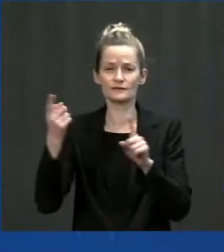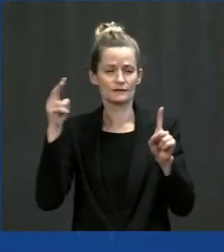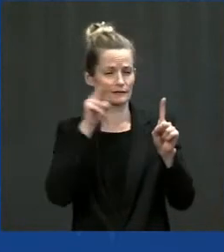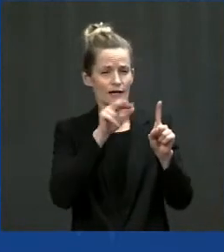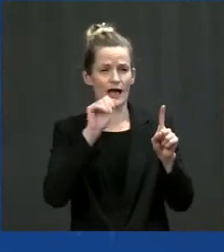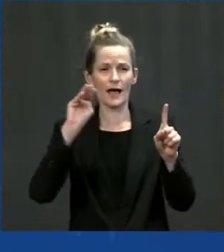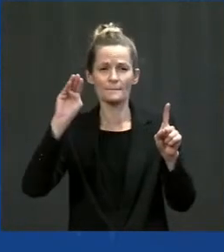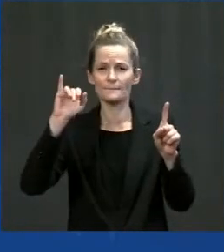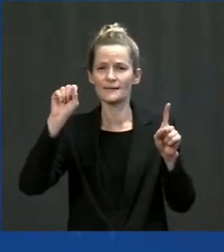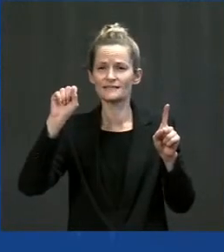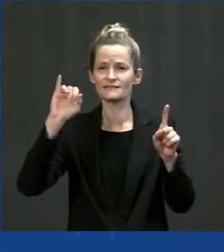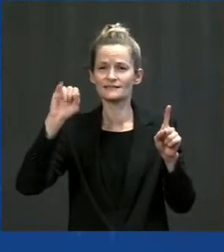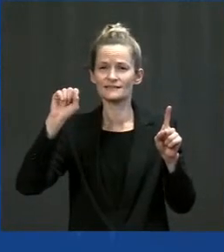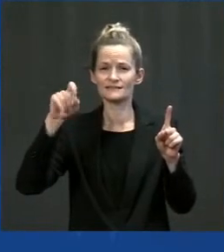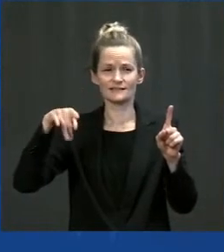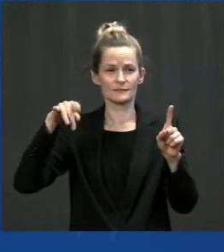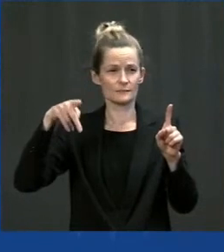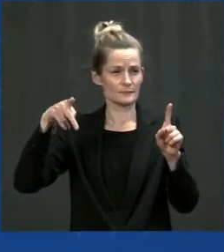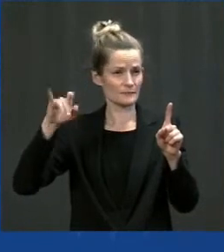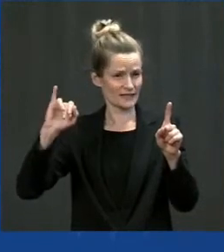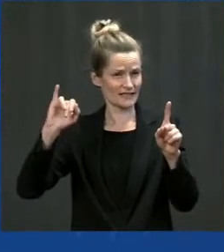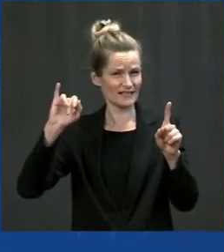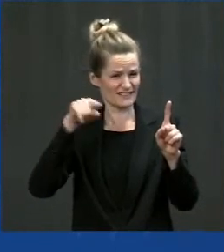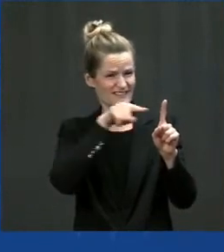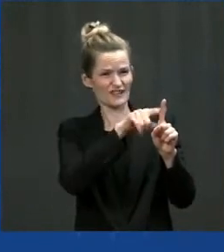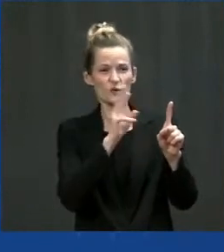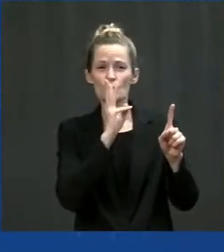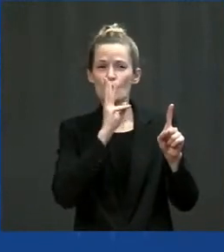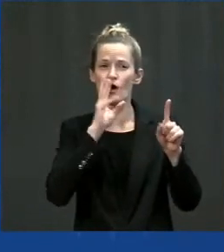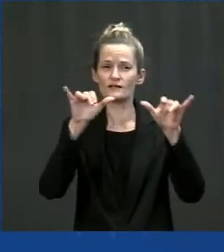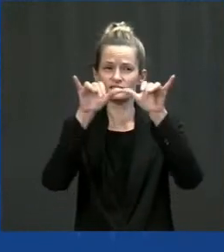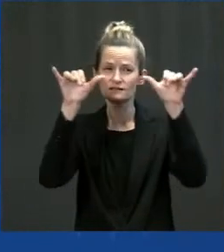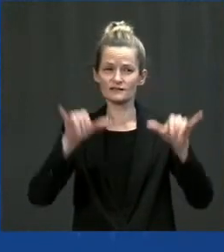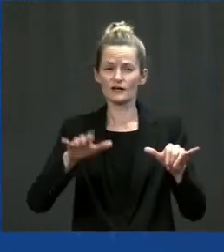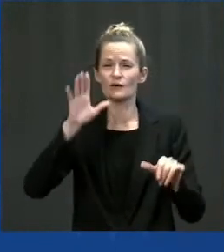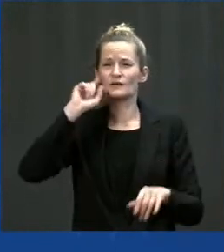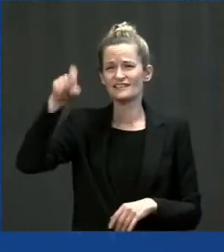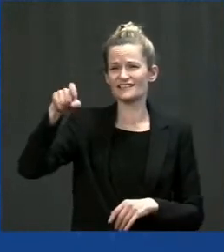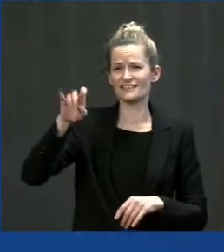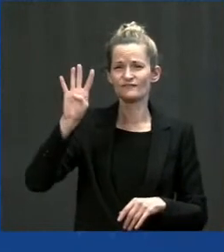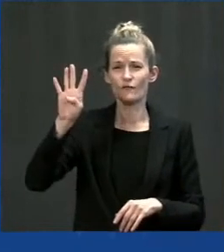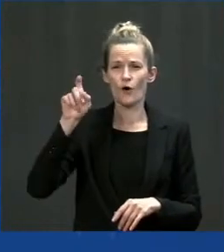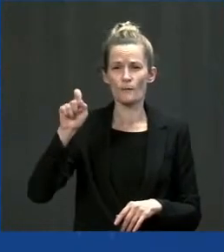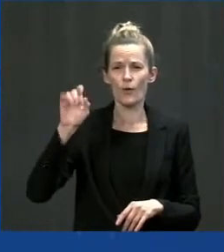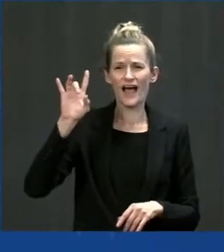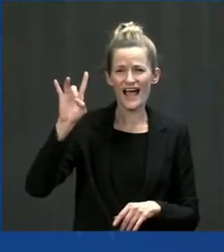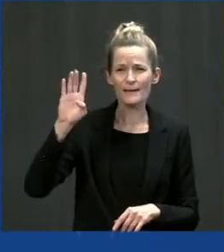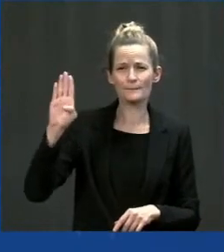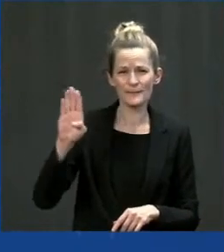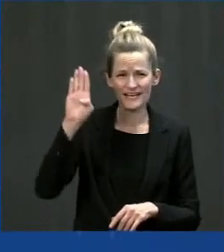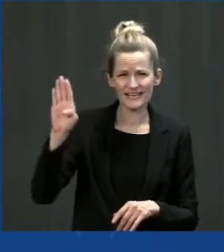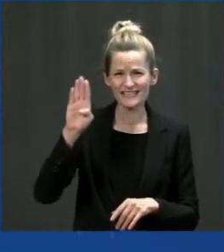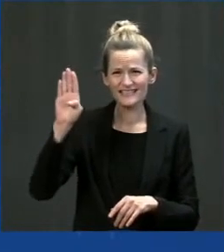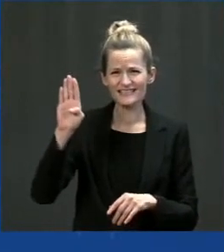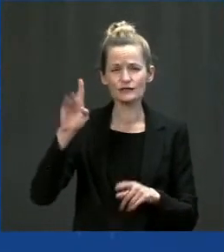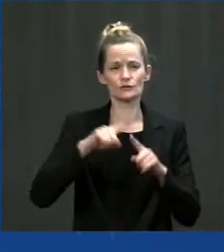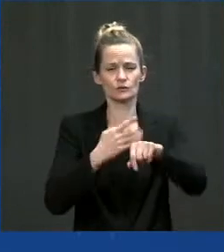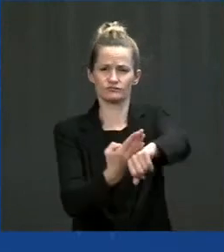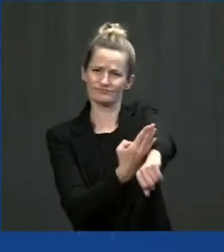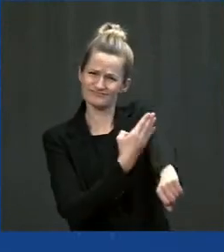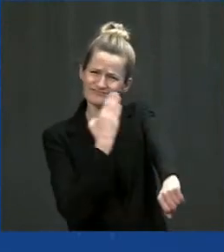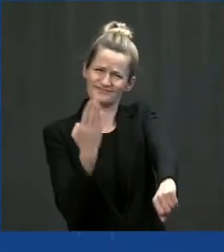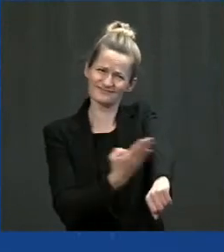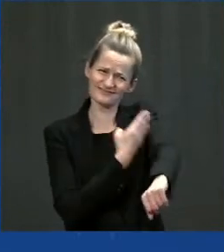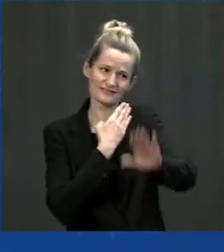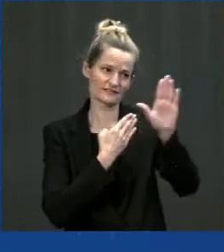$4.8 billion in additional funding. And the infrastructure investment and jobs act includes $55 billion